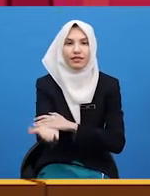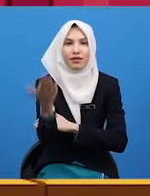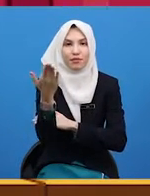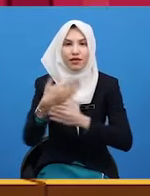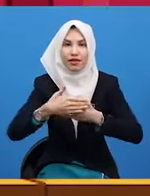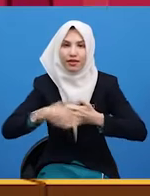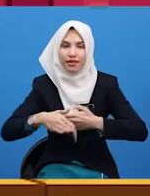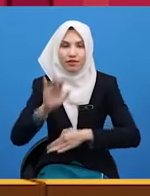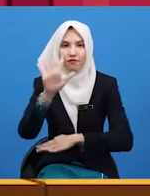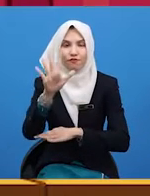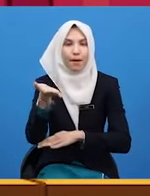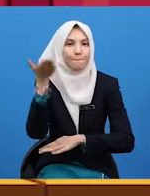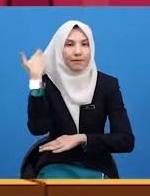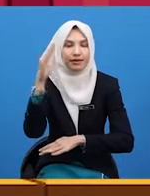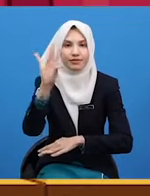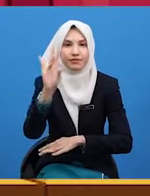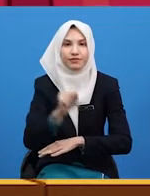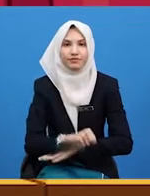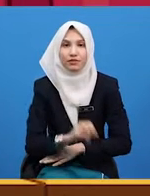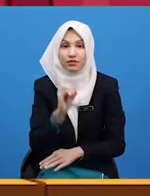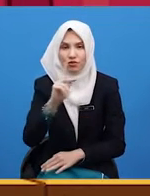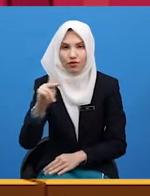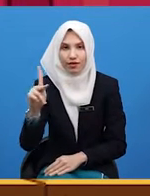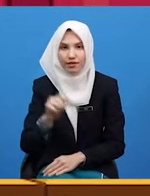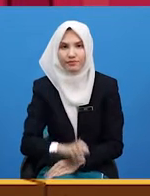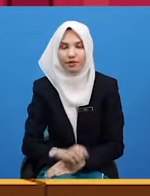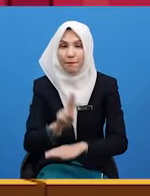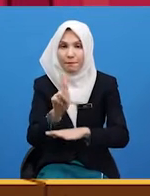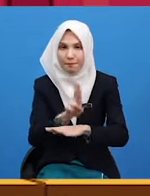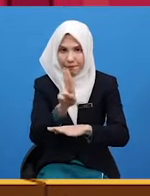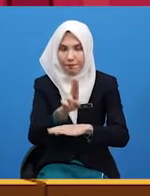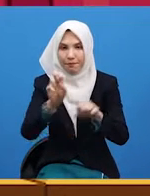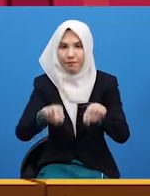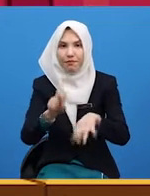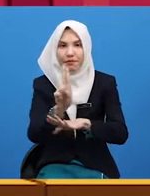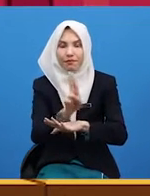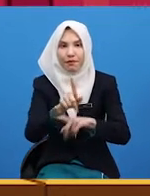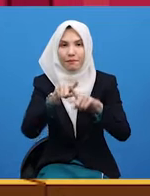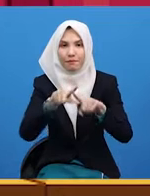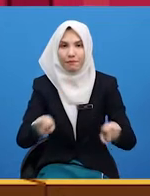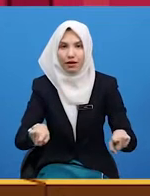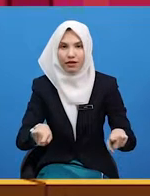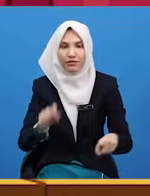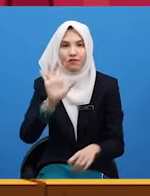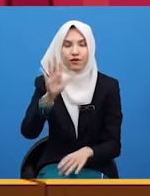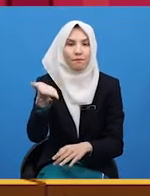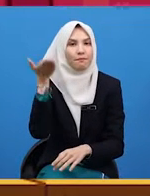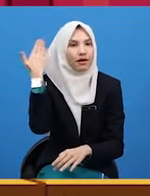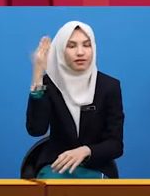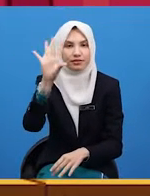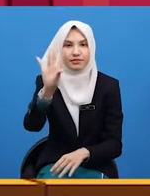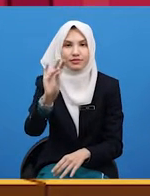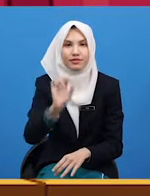then 5 past 7 AM is okay can be used. But, 5 past